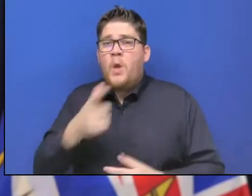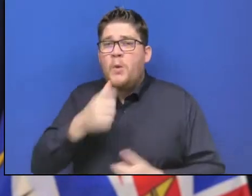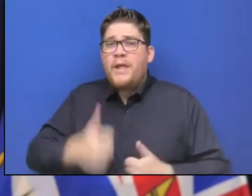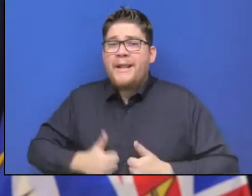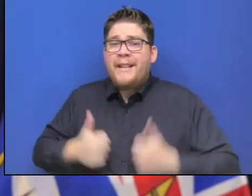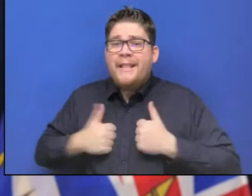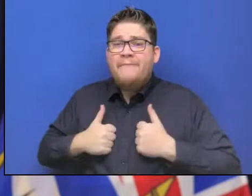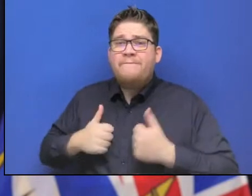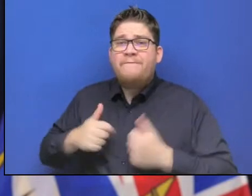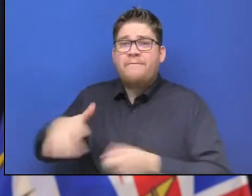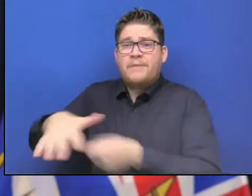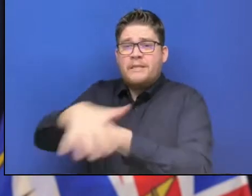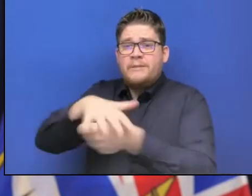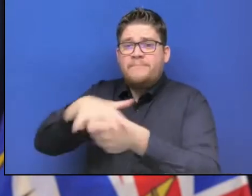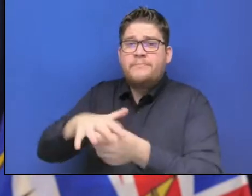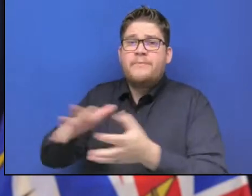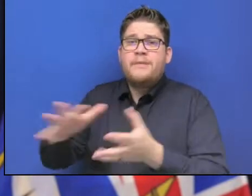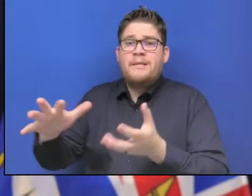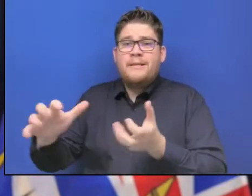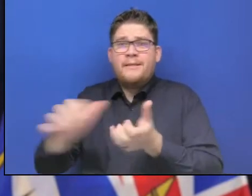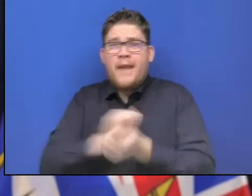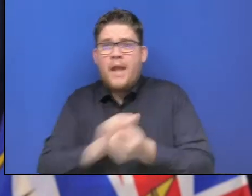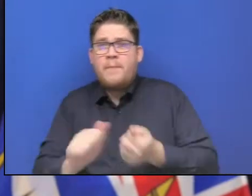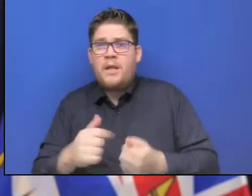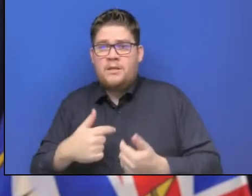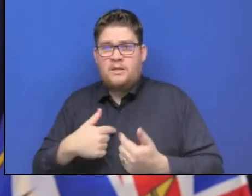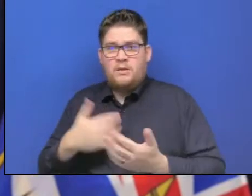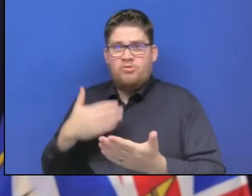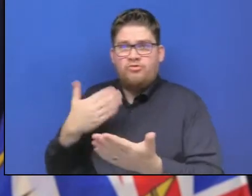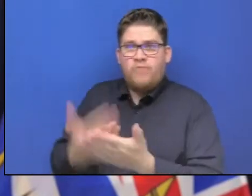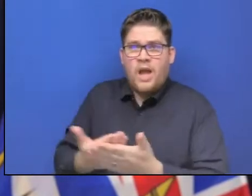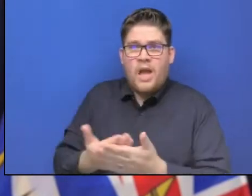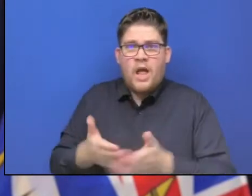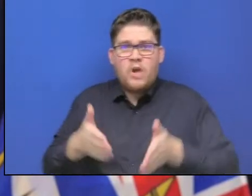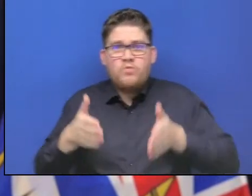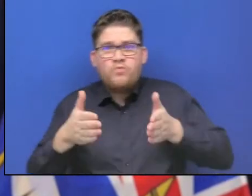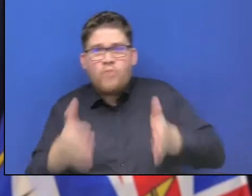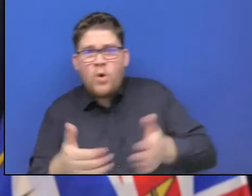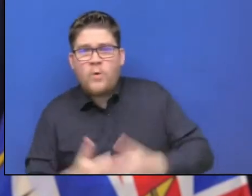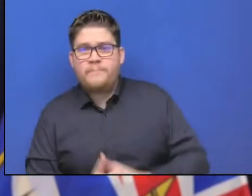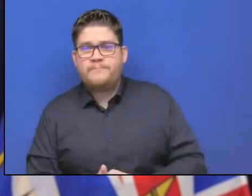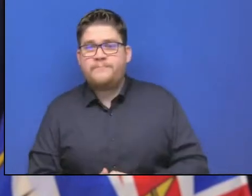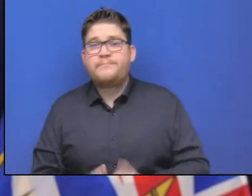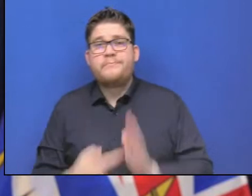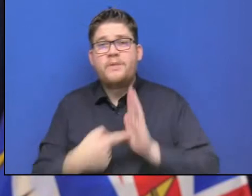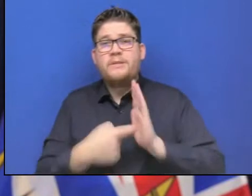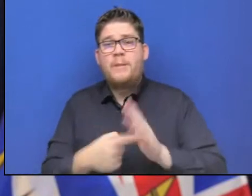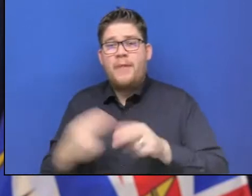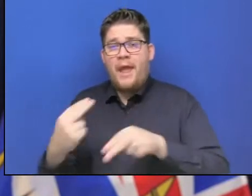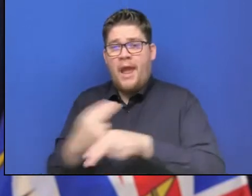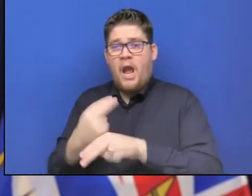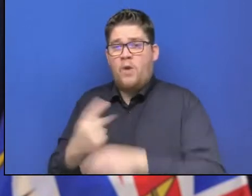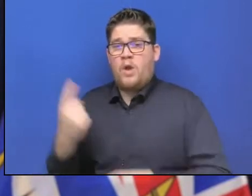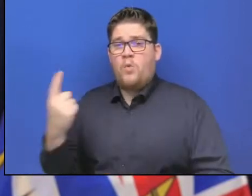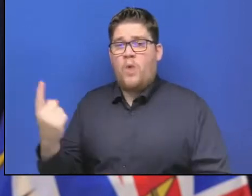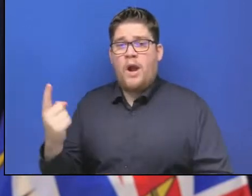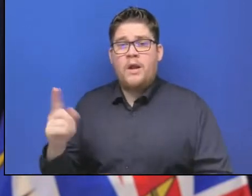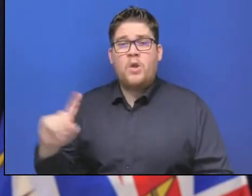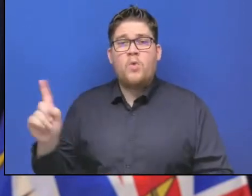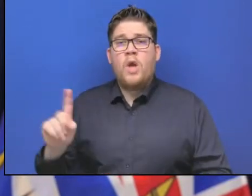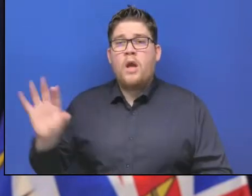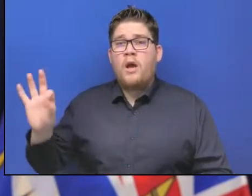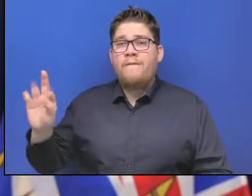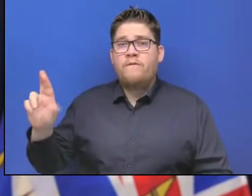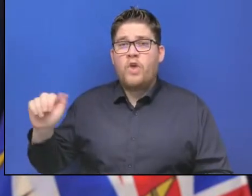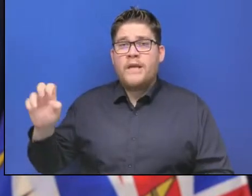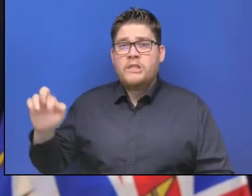so severe. And this includes Highway 1 through the Fraser Canyon. It includes Highway 8. We will move as quickly as